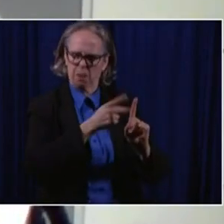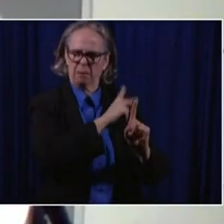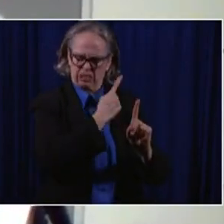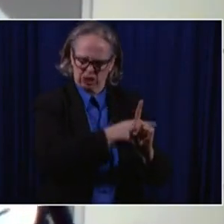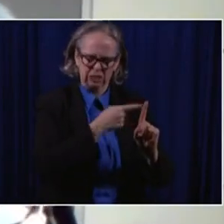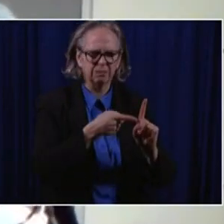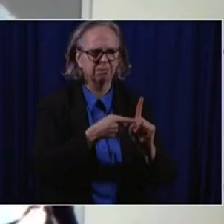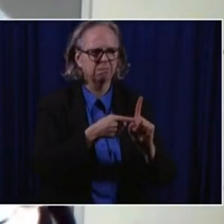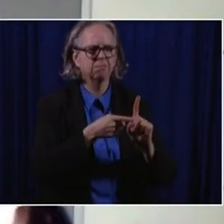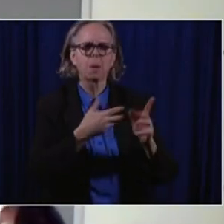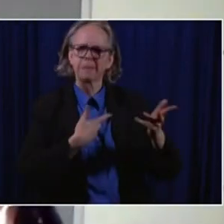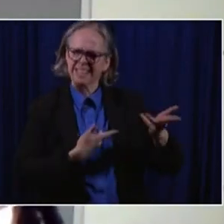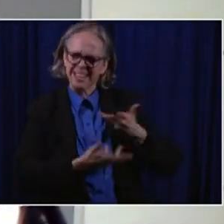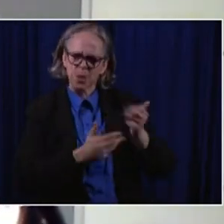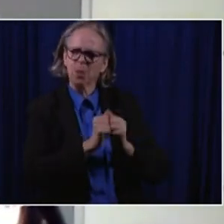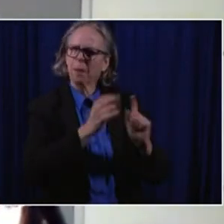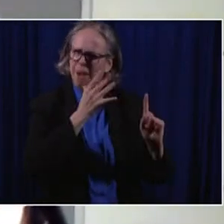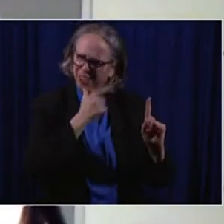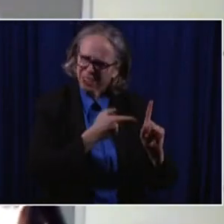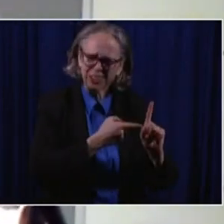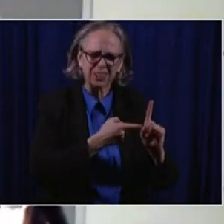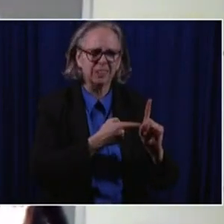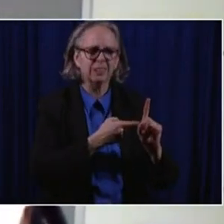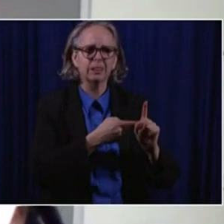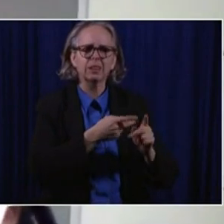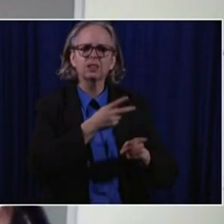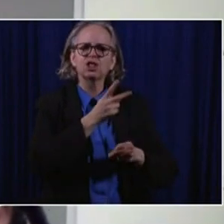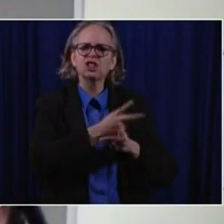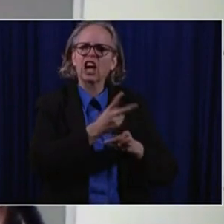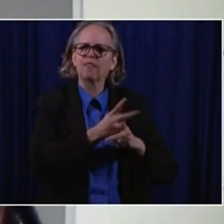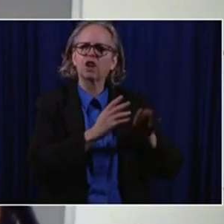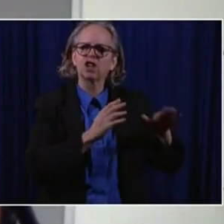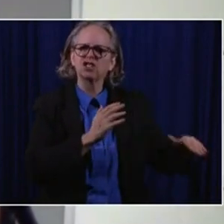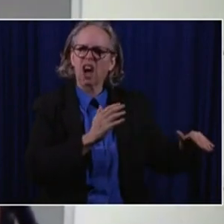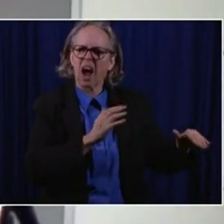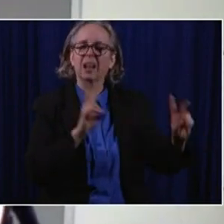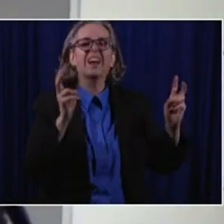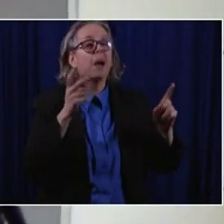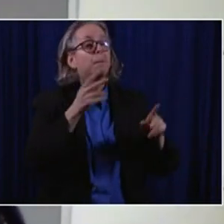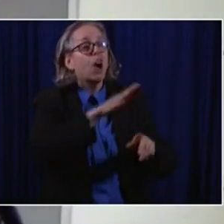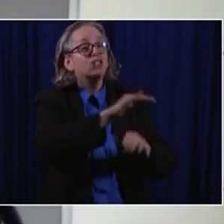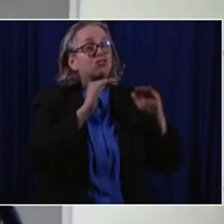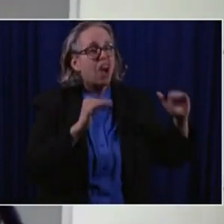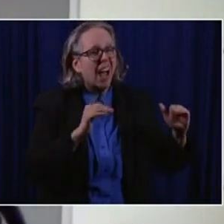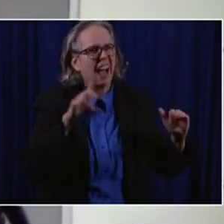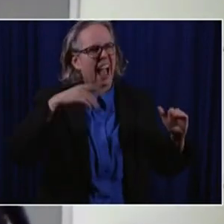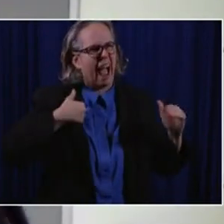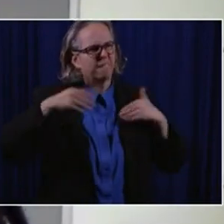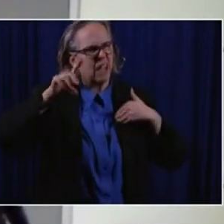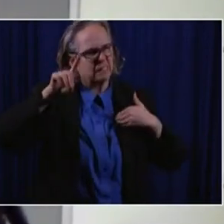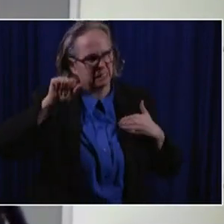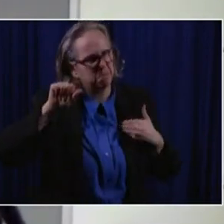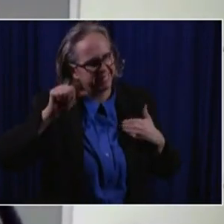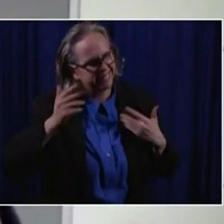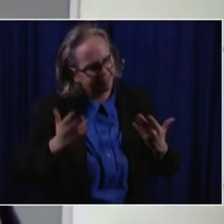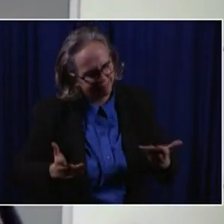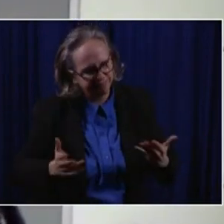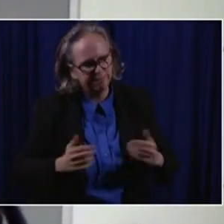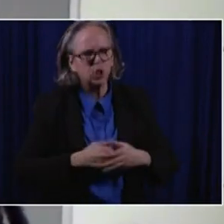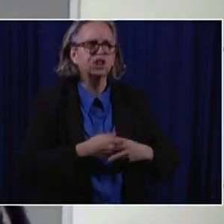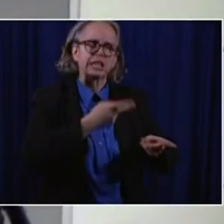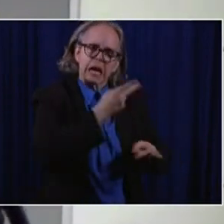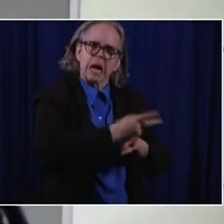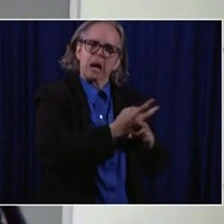took care of her child because he has some, uh, disabilities. Um, but she cried to me on the phone about